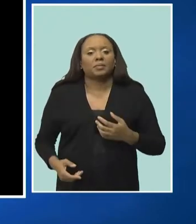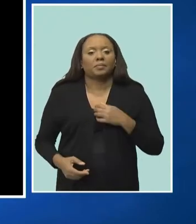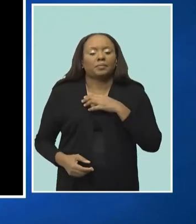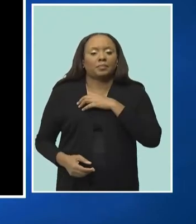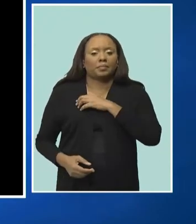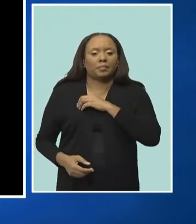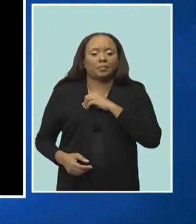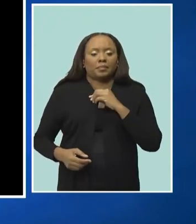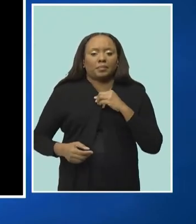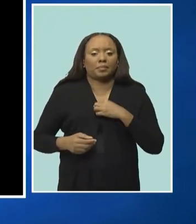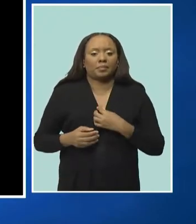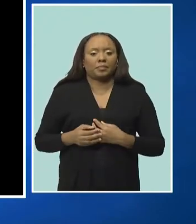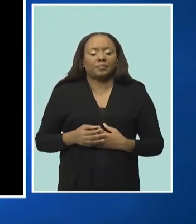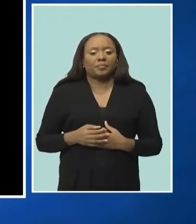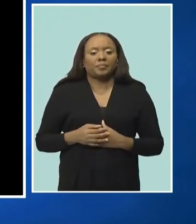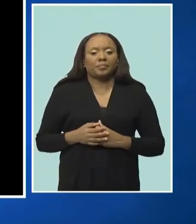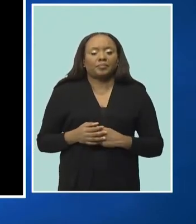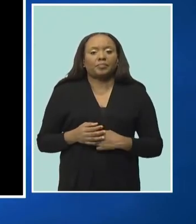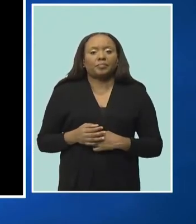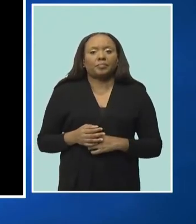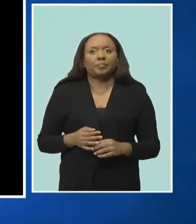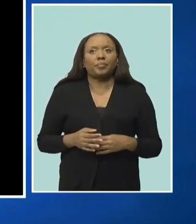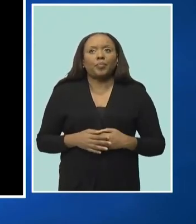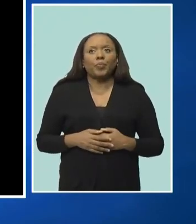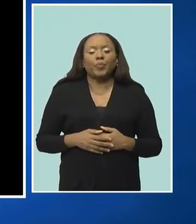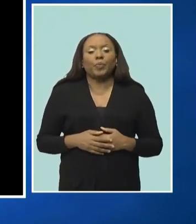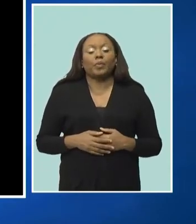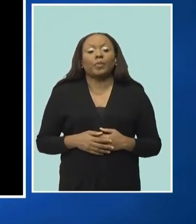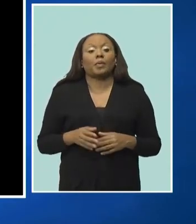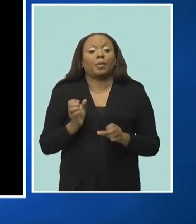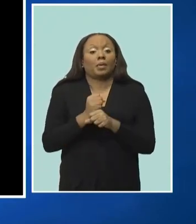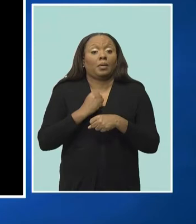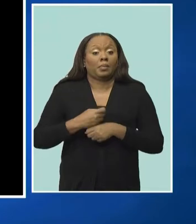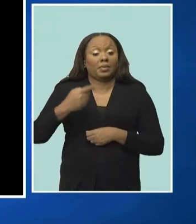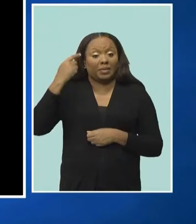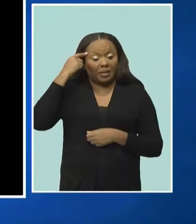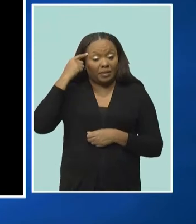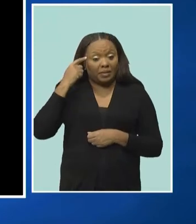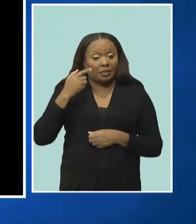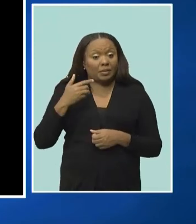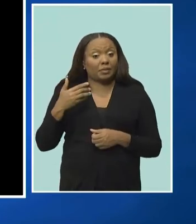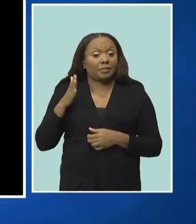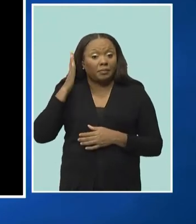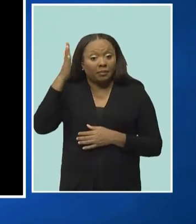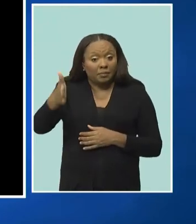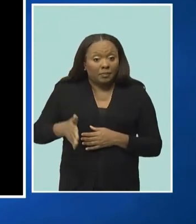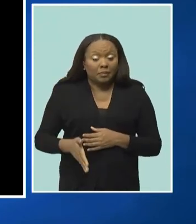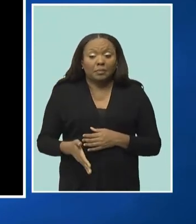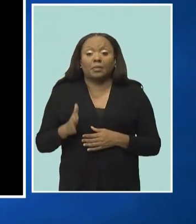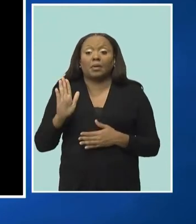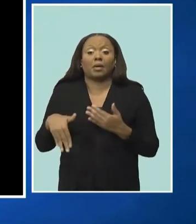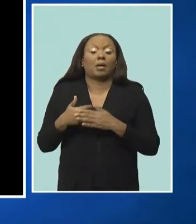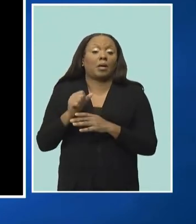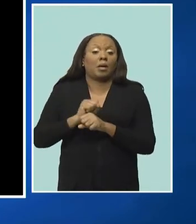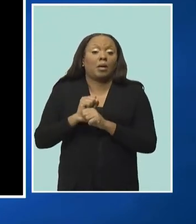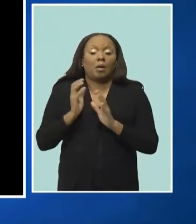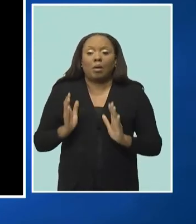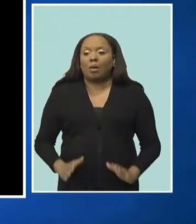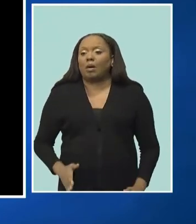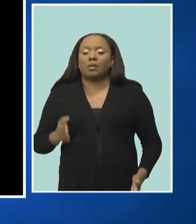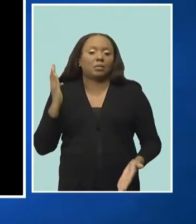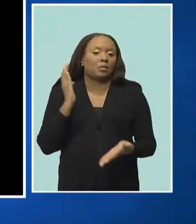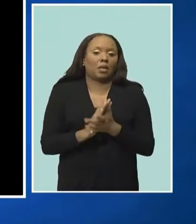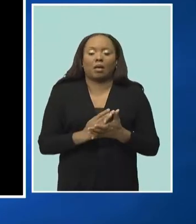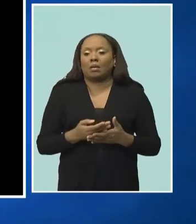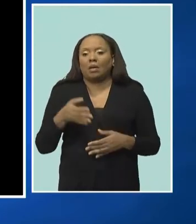So, it makes sense going forward that the workers now follow up the assaults, stop the